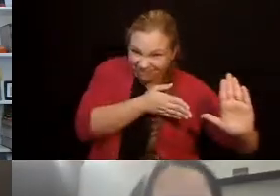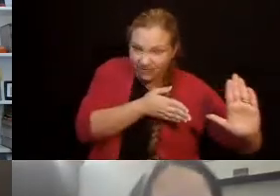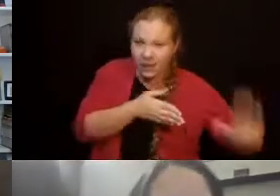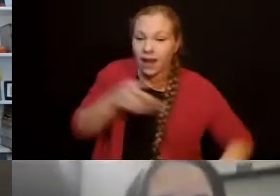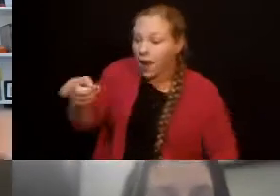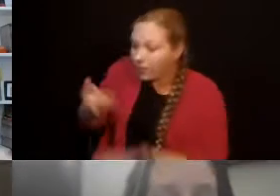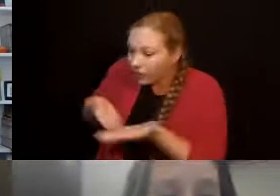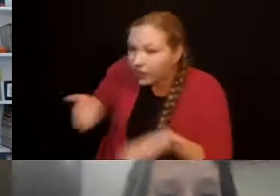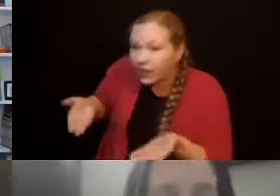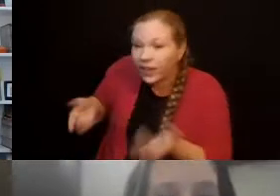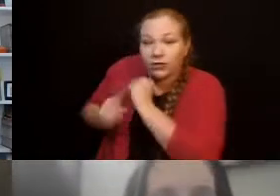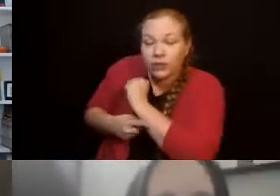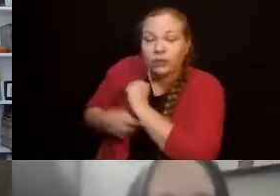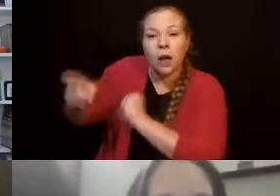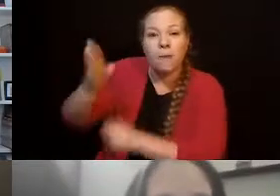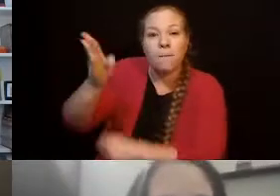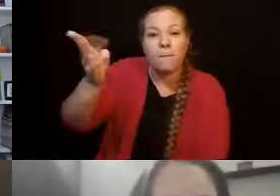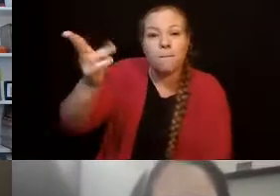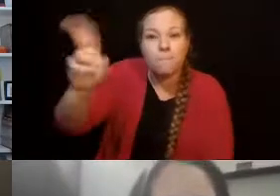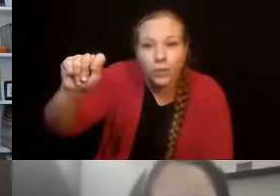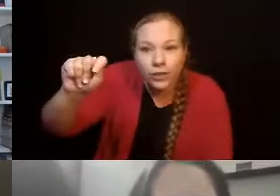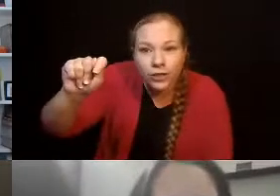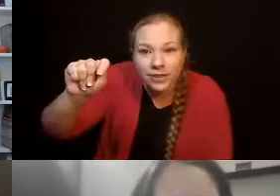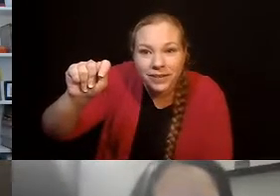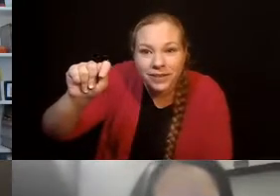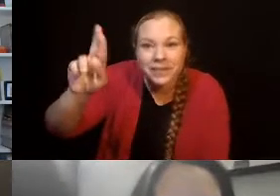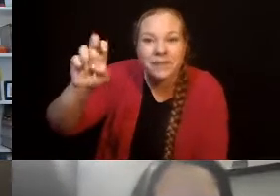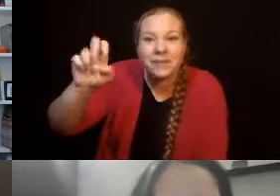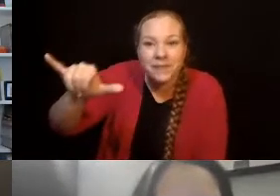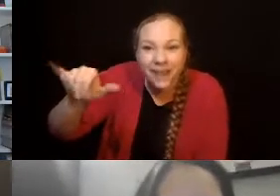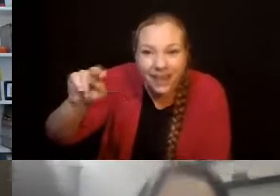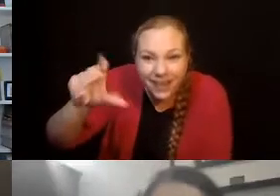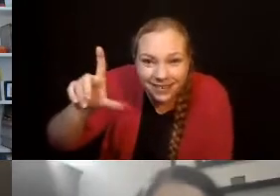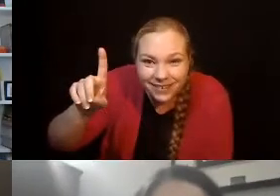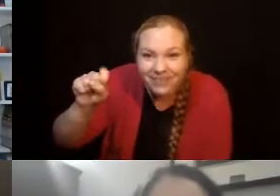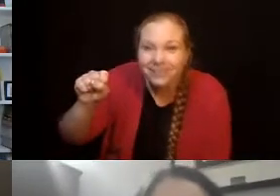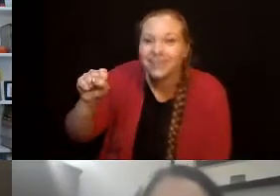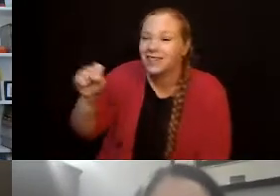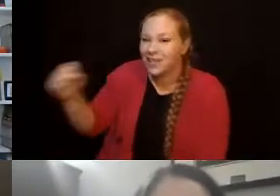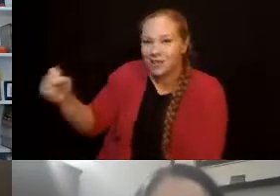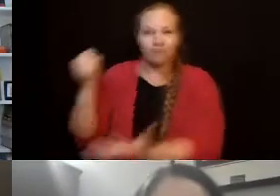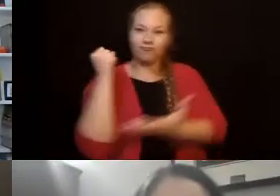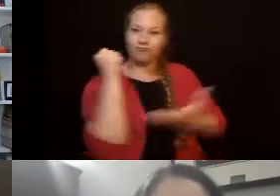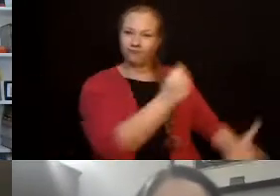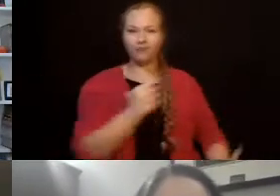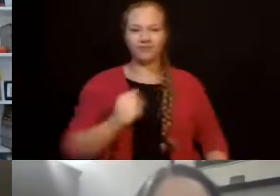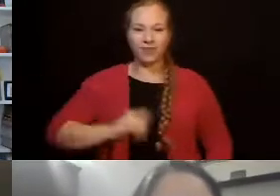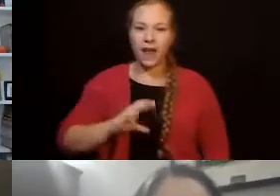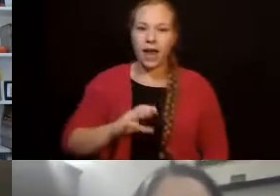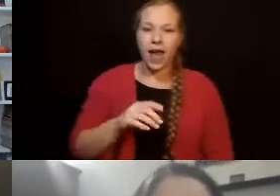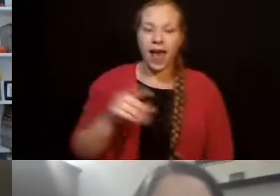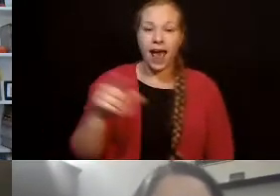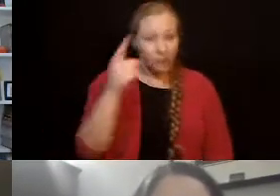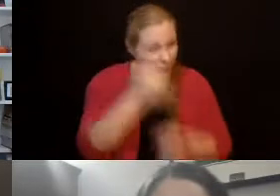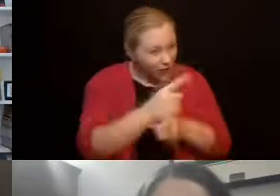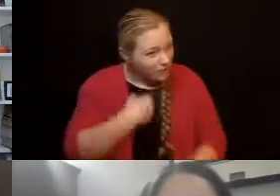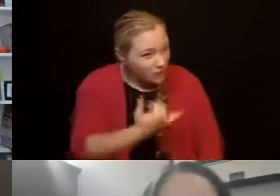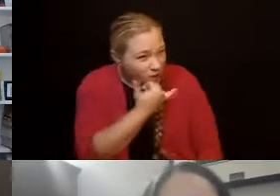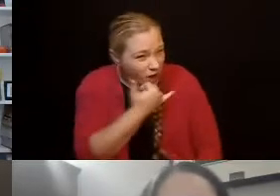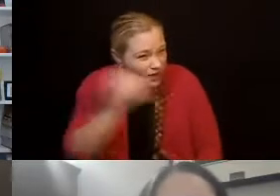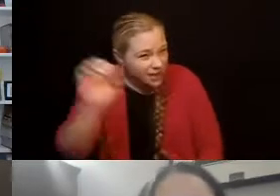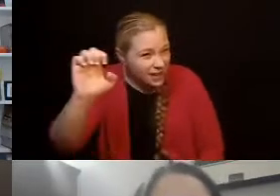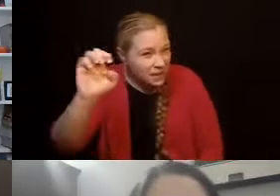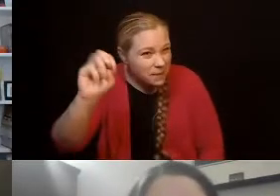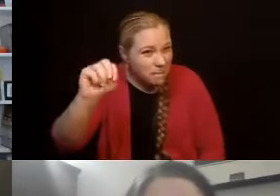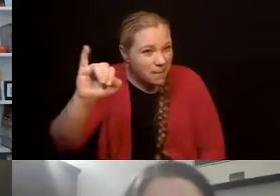So your, uh, son has one of the most eclectic and wonderful tastes of anyone I met. And it was Burt Reynolds,